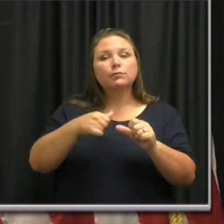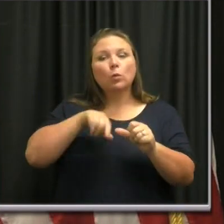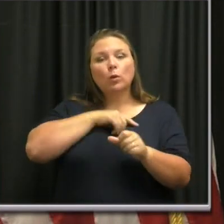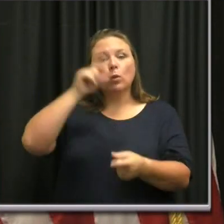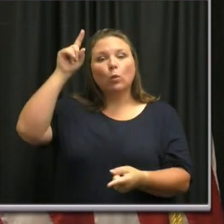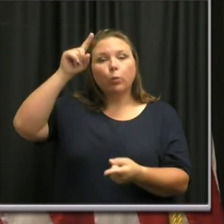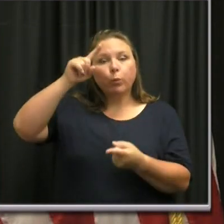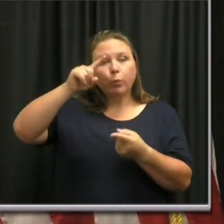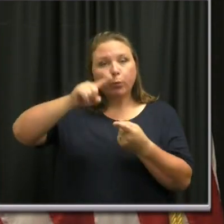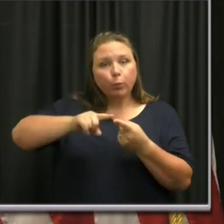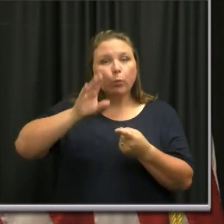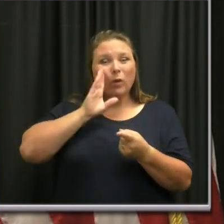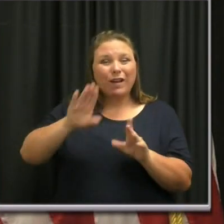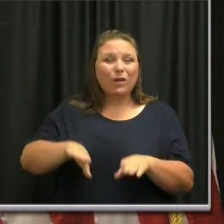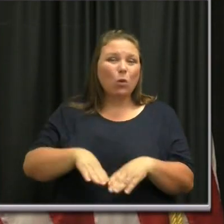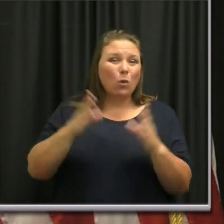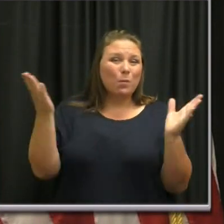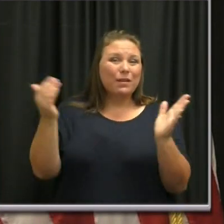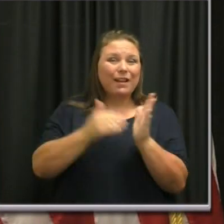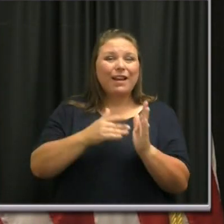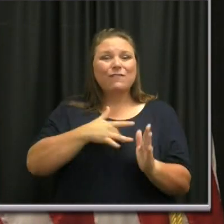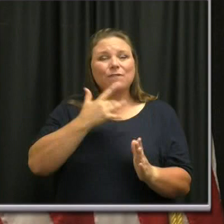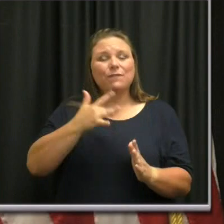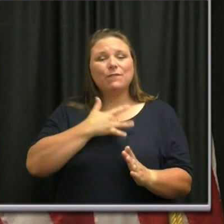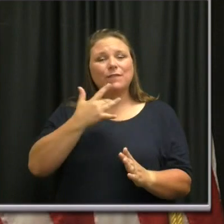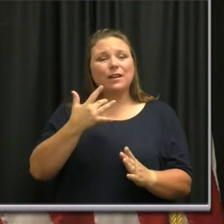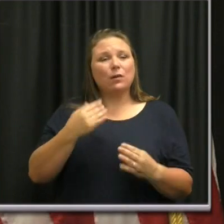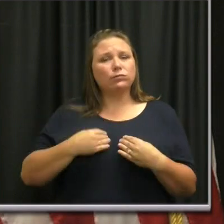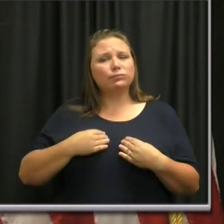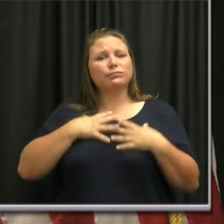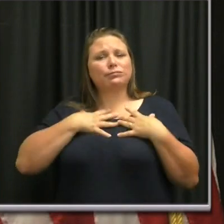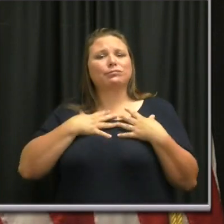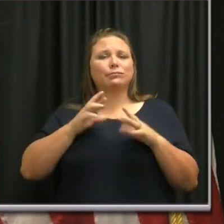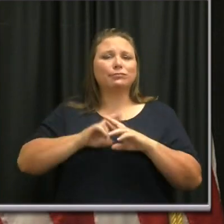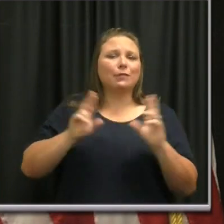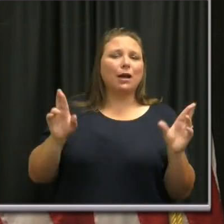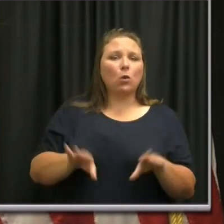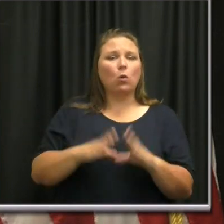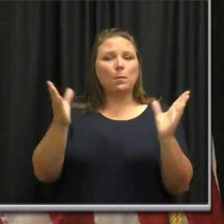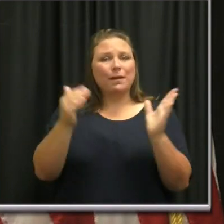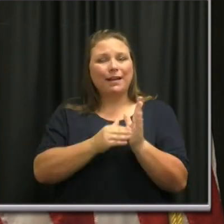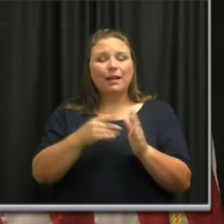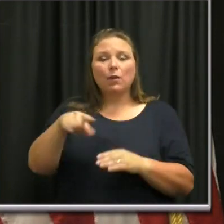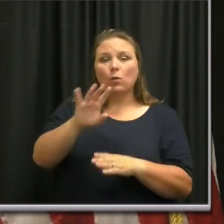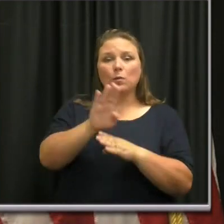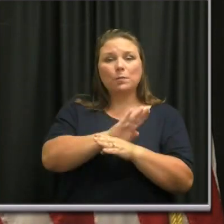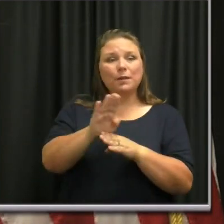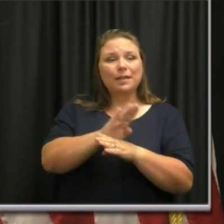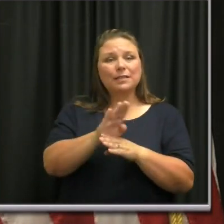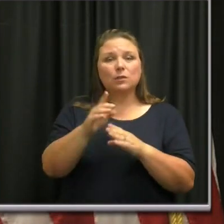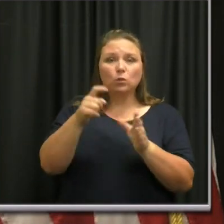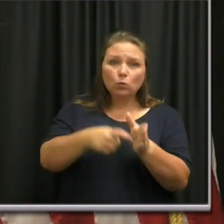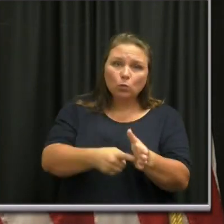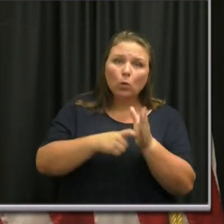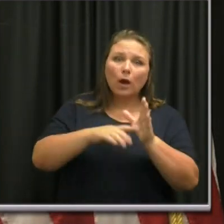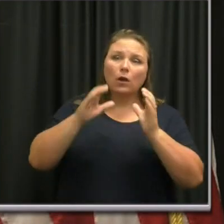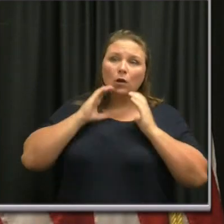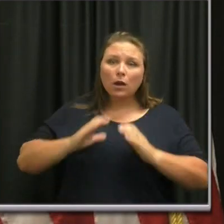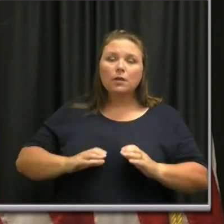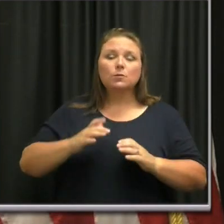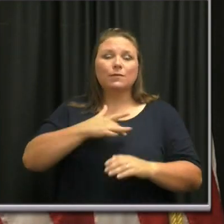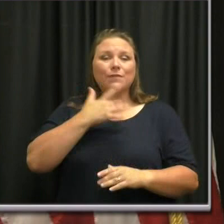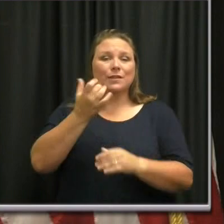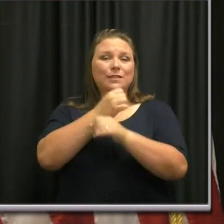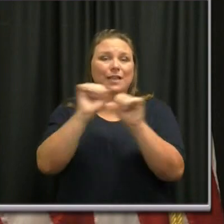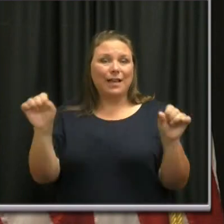reopen and people feel good about reopening. These businesses require customers feeling safe.